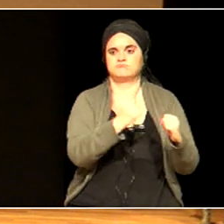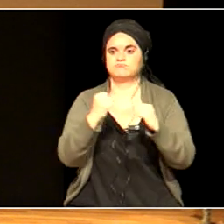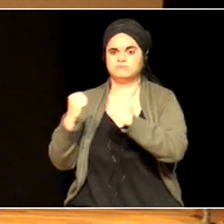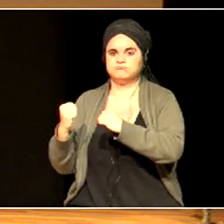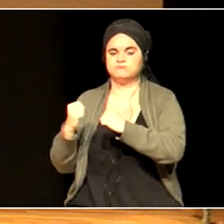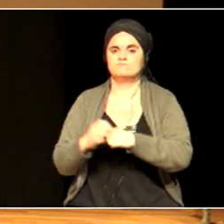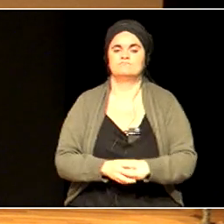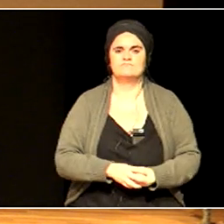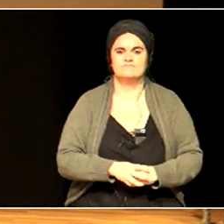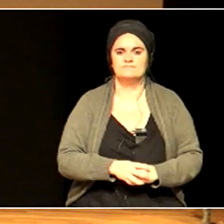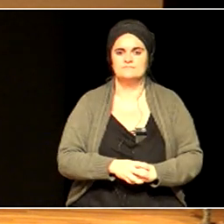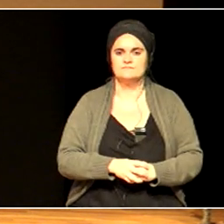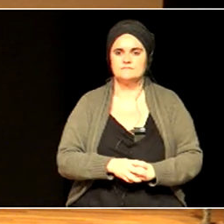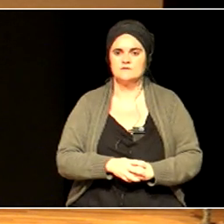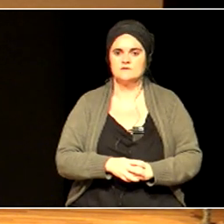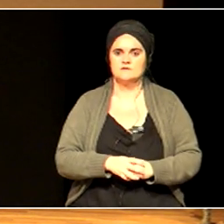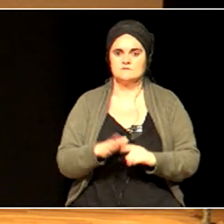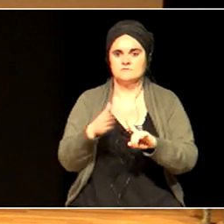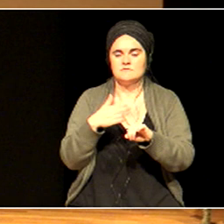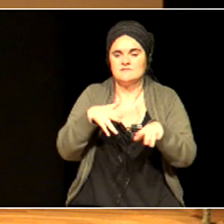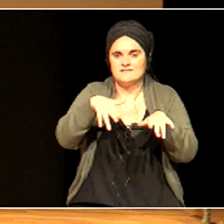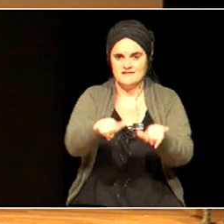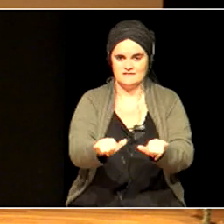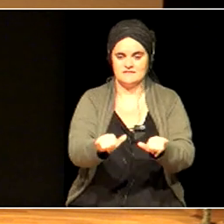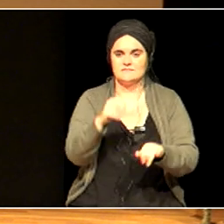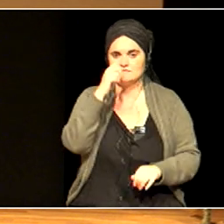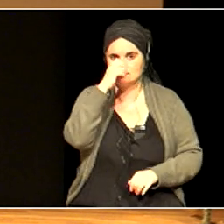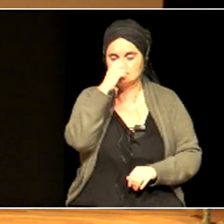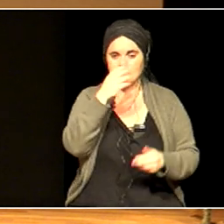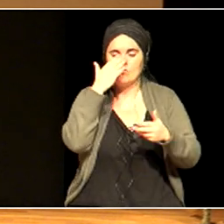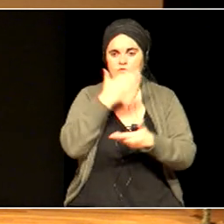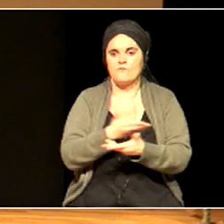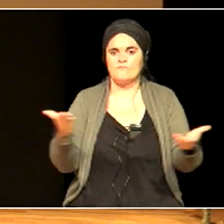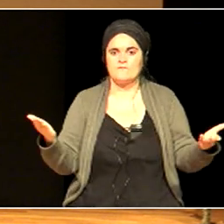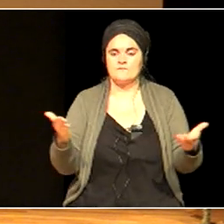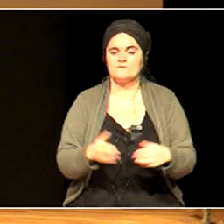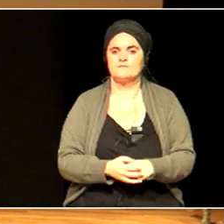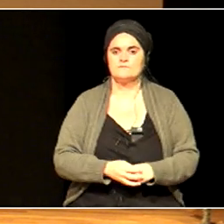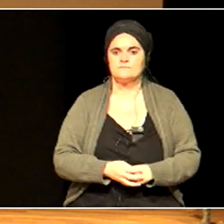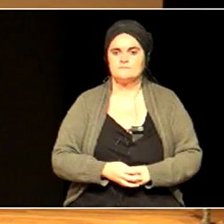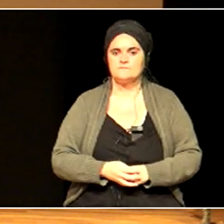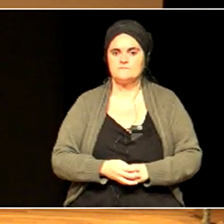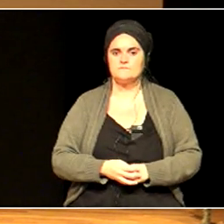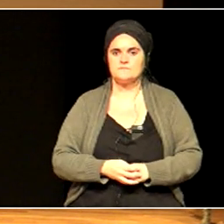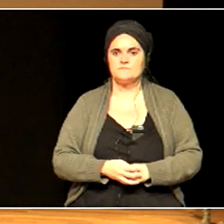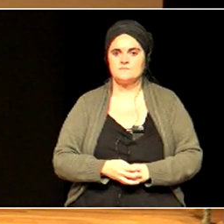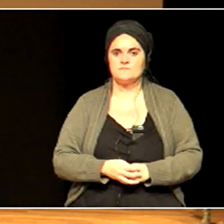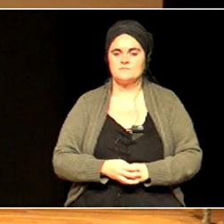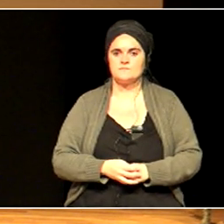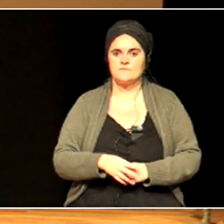non-violence, trust, courage,